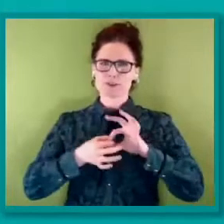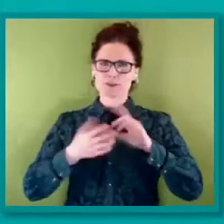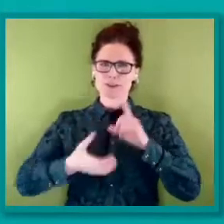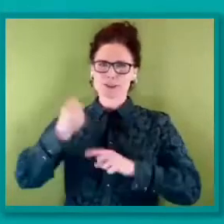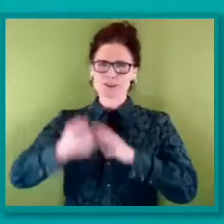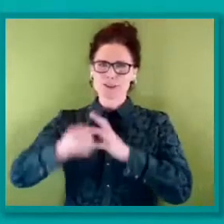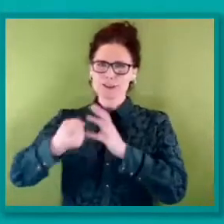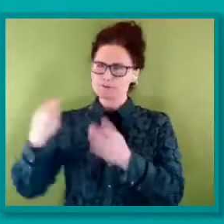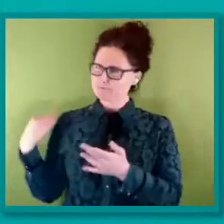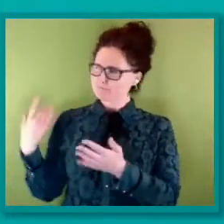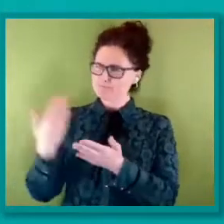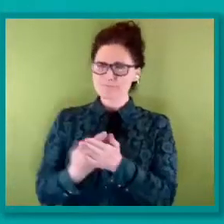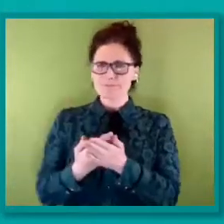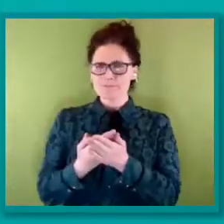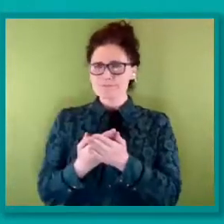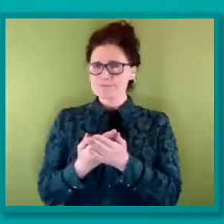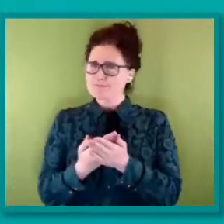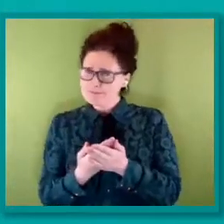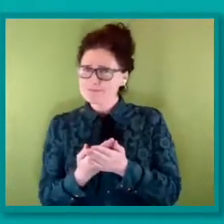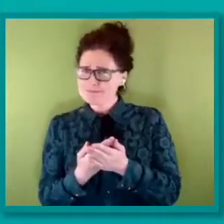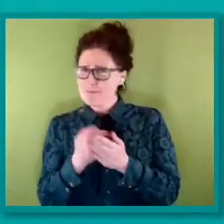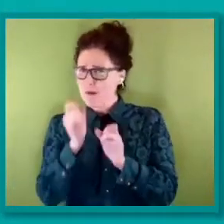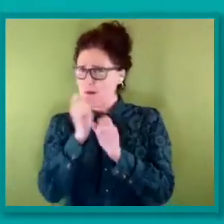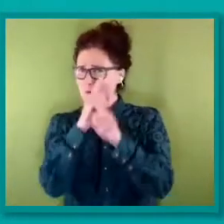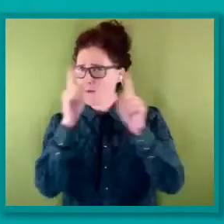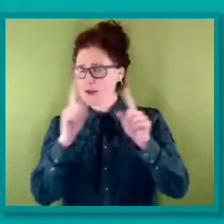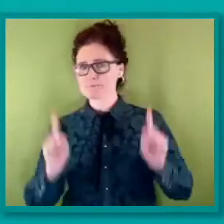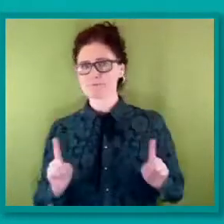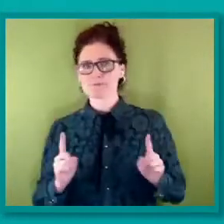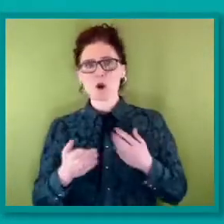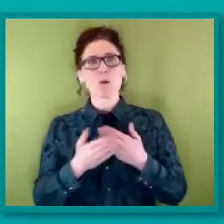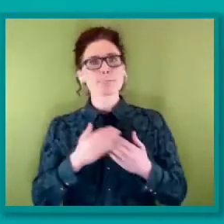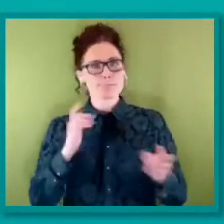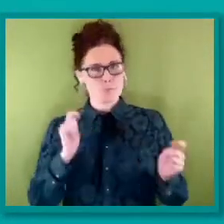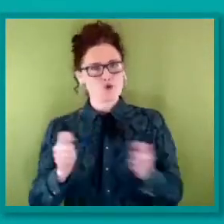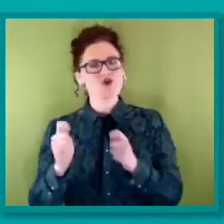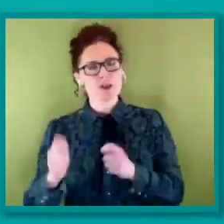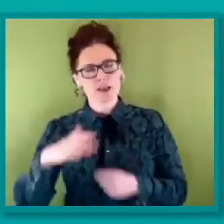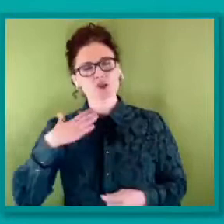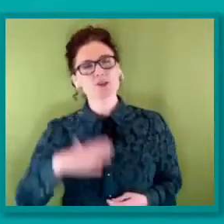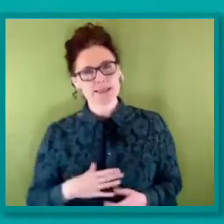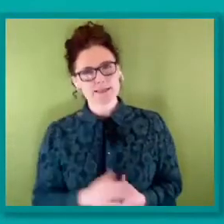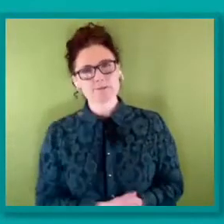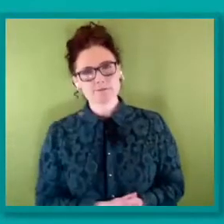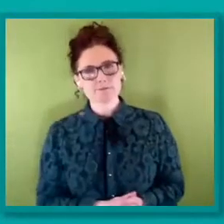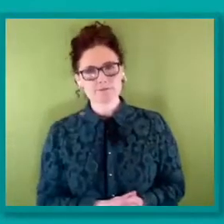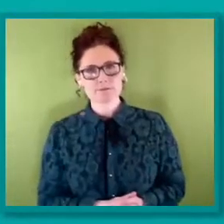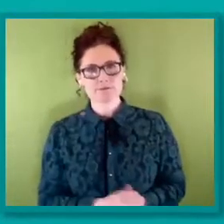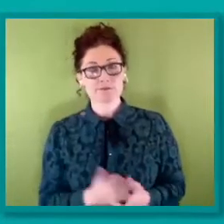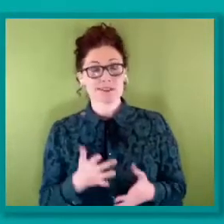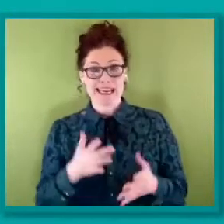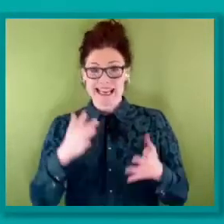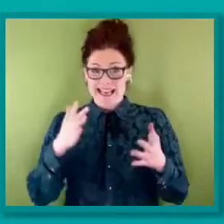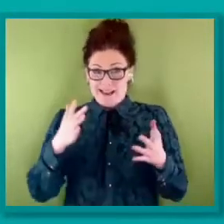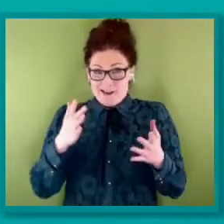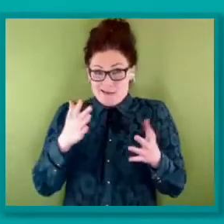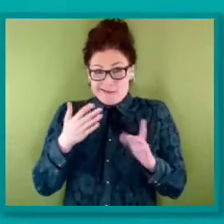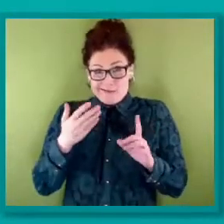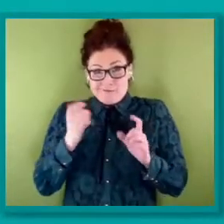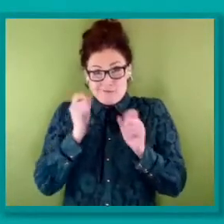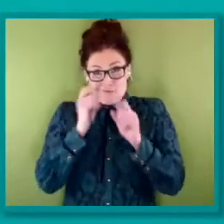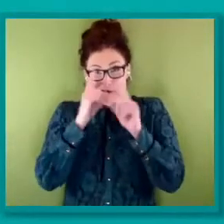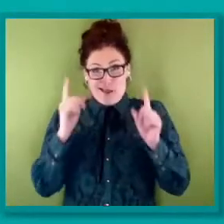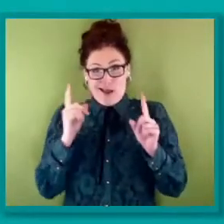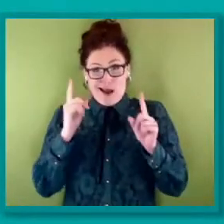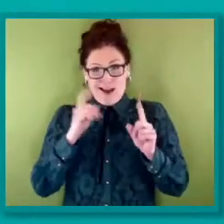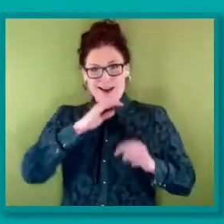we also feel really conscious that more change is desperately needed. And in particular, we really recognize that the gains of the LGBTQ